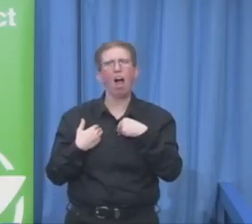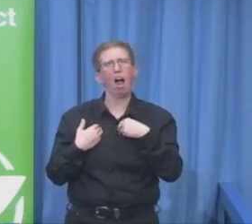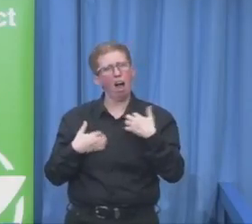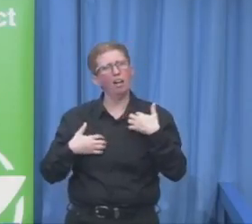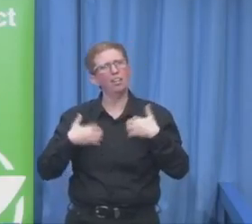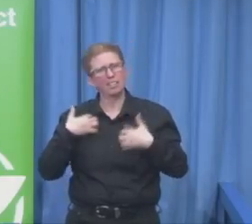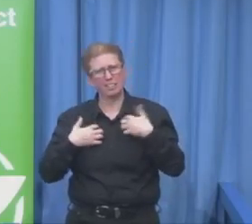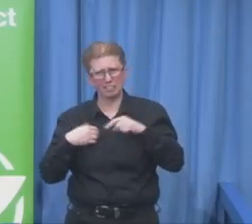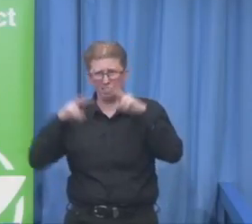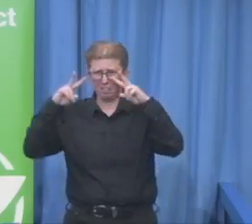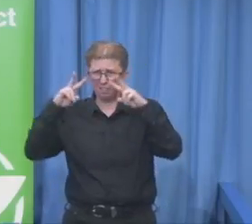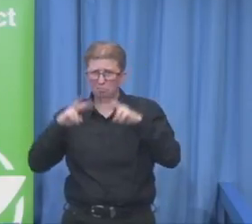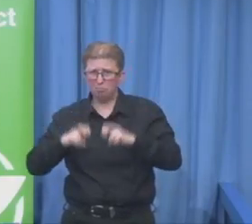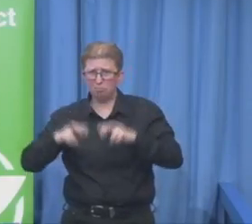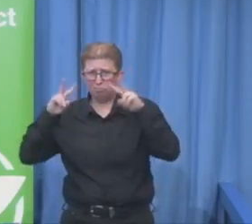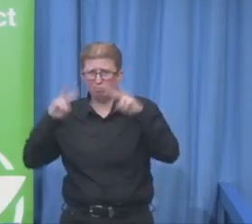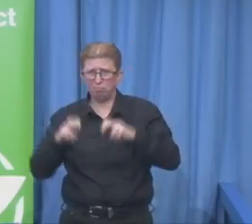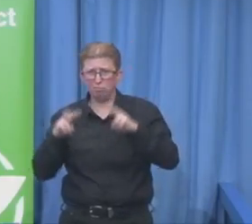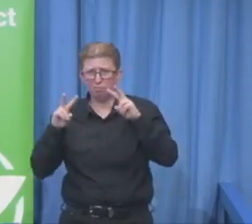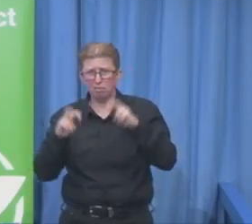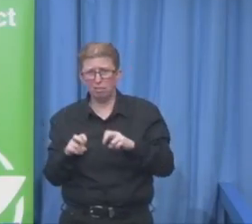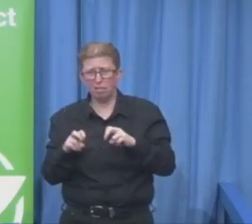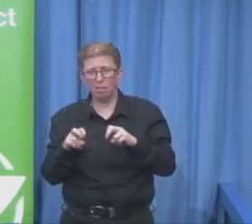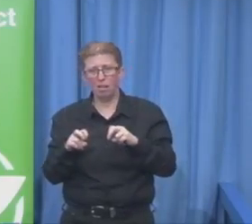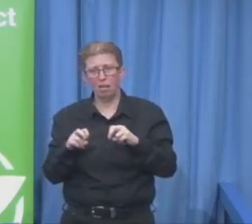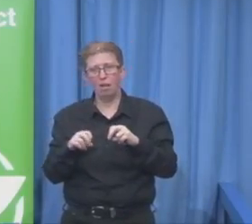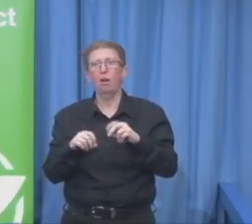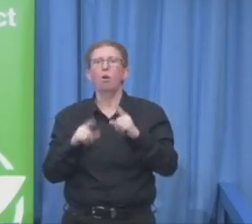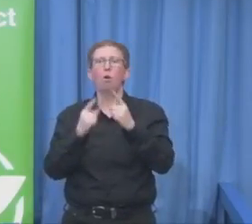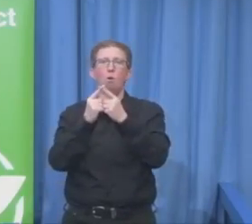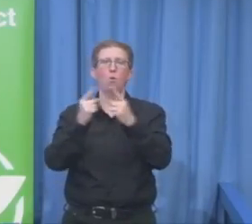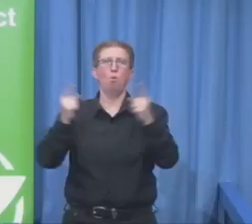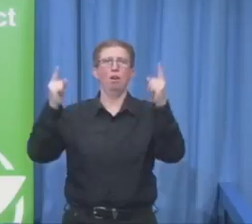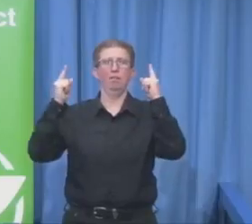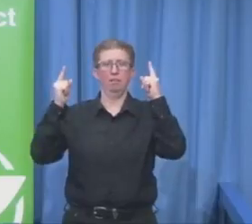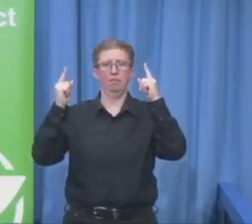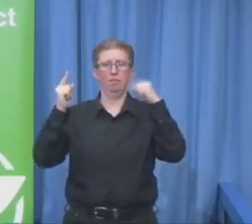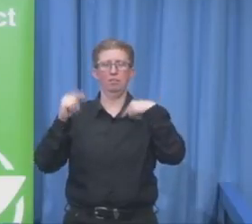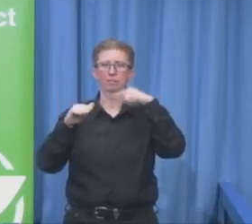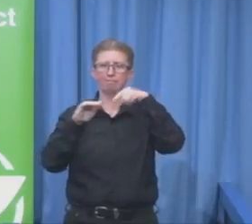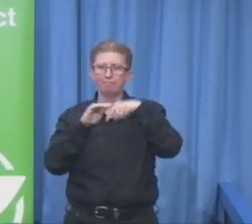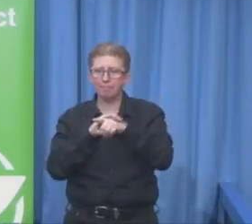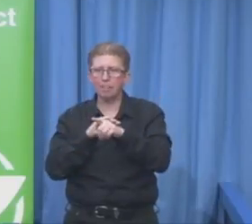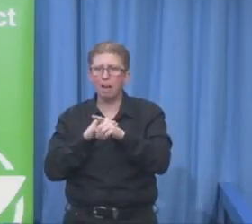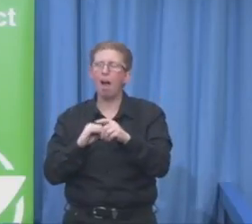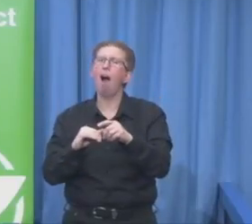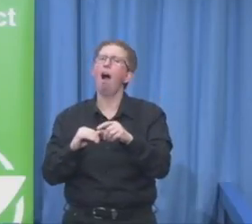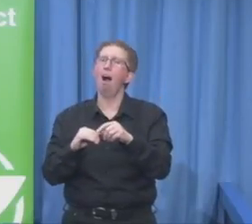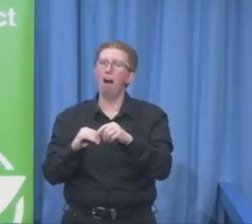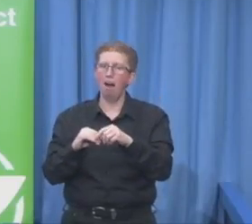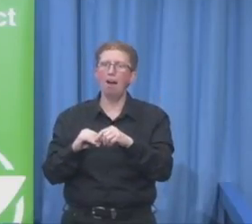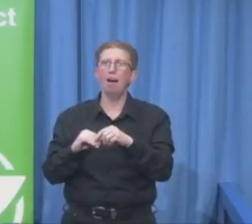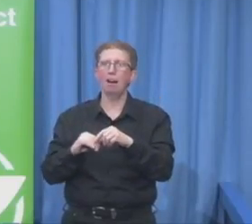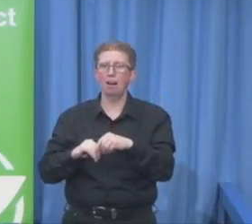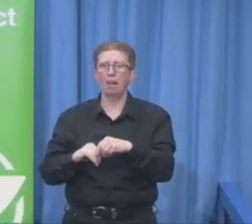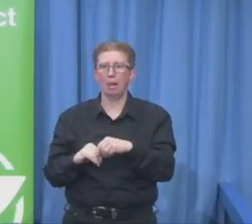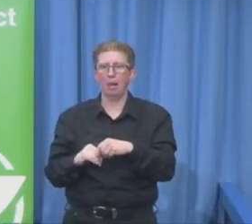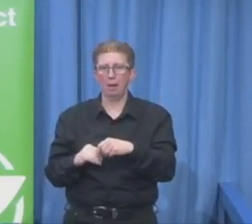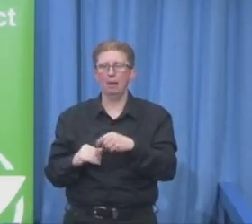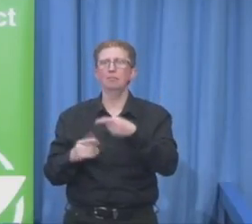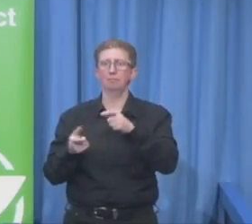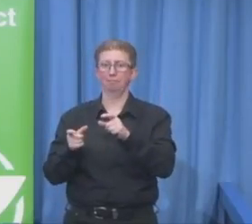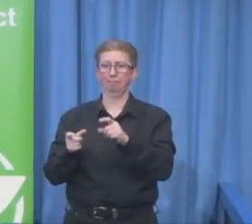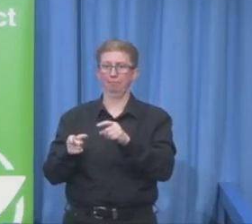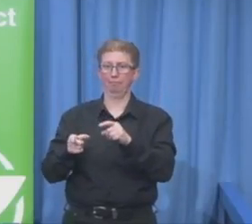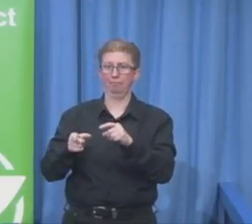much interested in what we name human behavior is all managed through our brains. So I